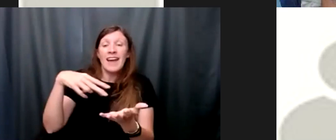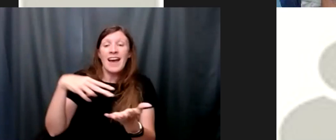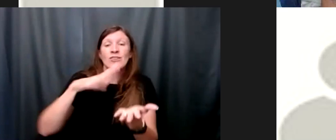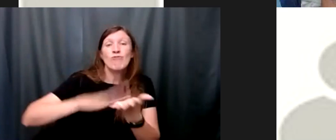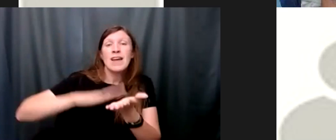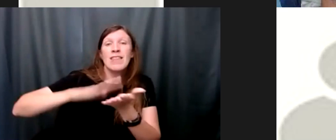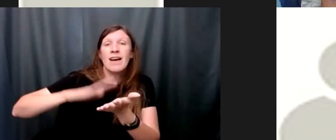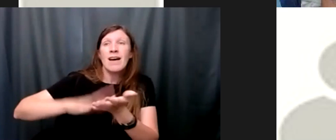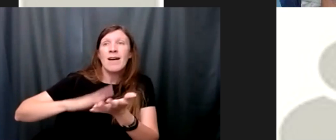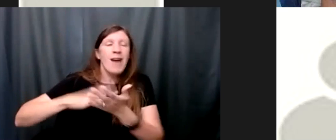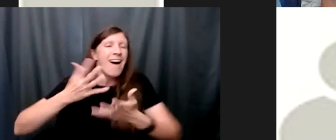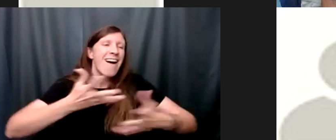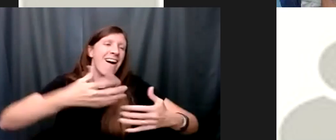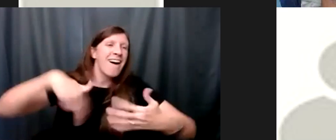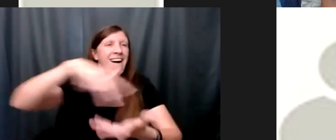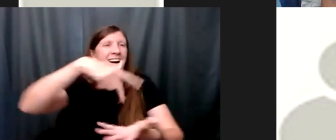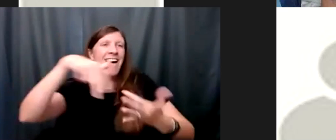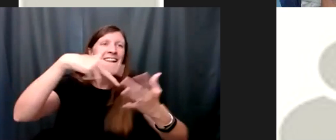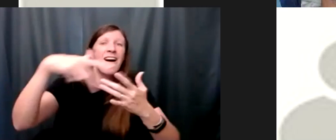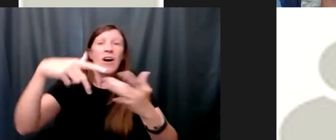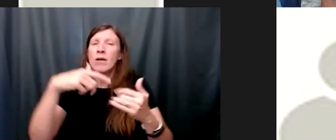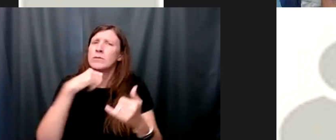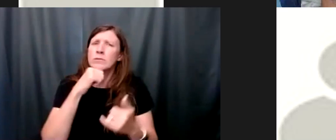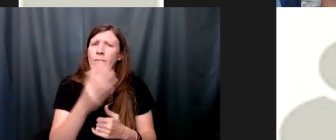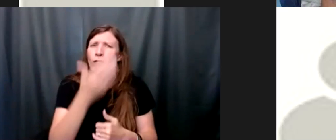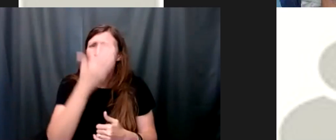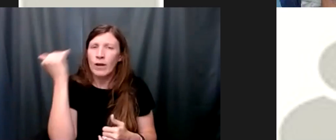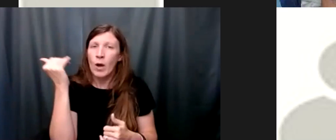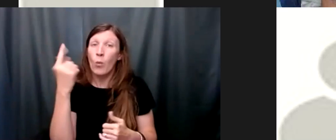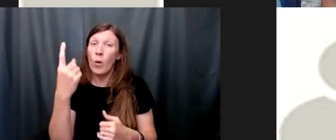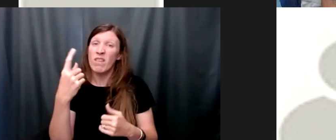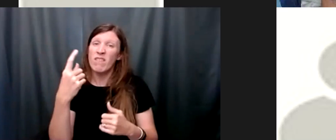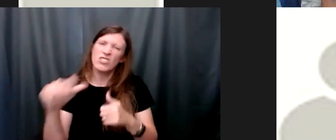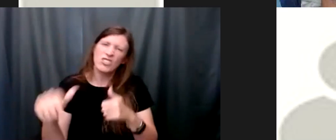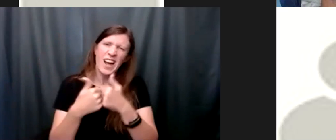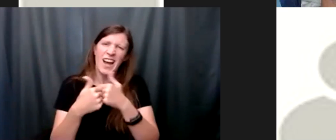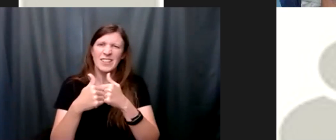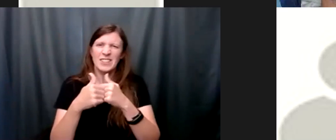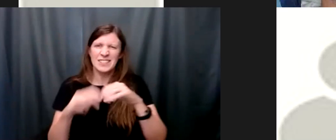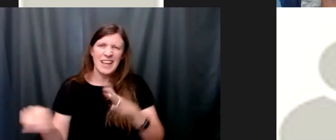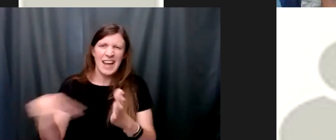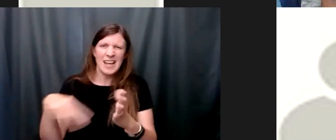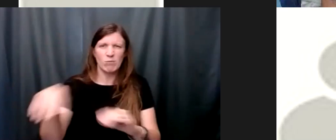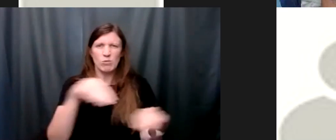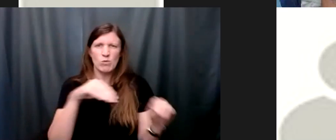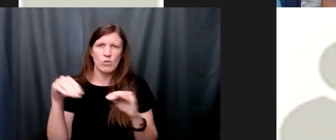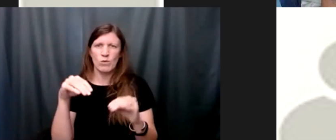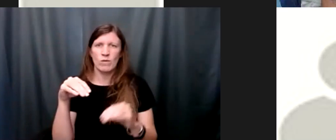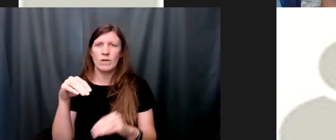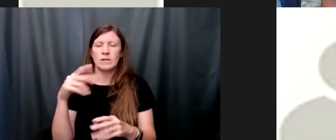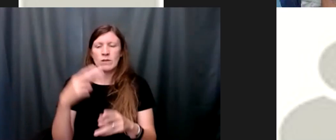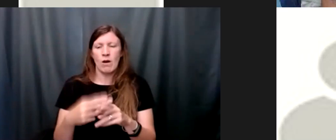actually never forget it one of the more difficult moves that we learned was called the pretzel and during the virtual graduation that we did here at gateway